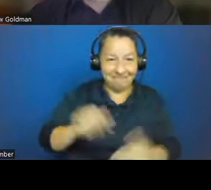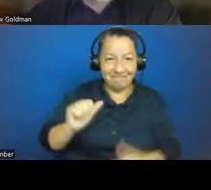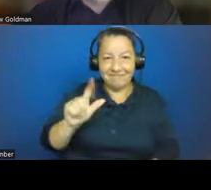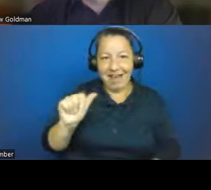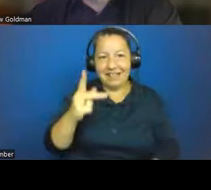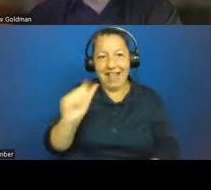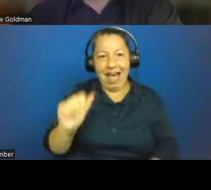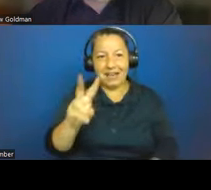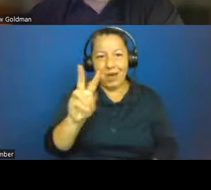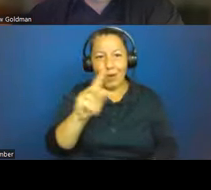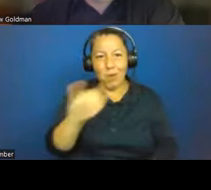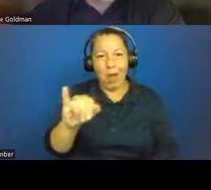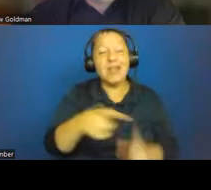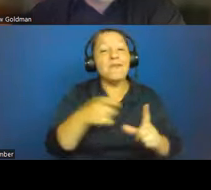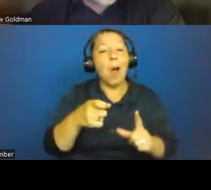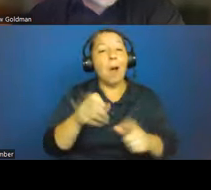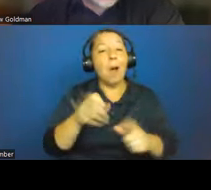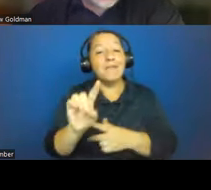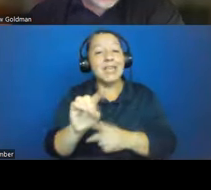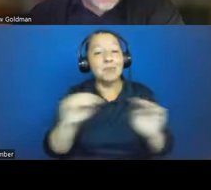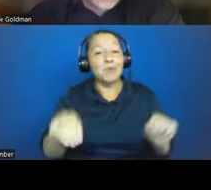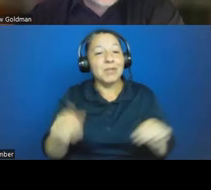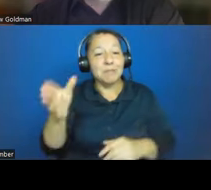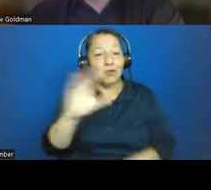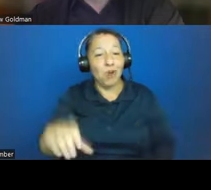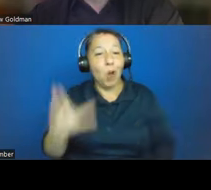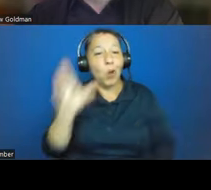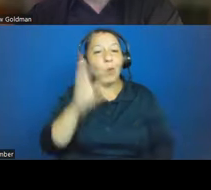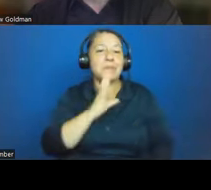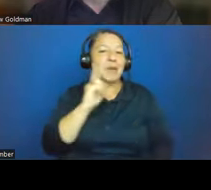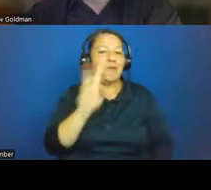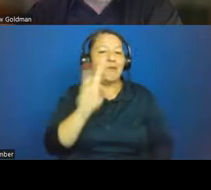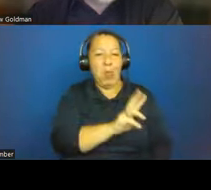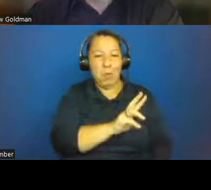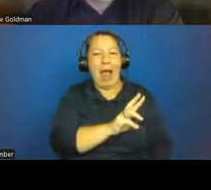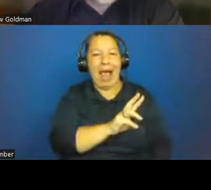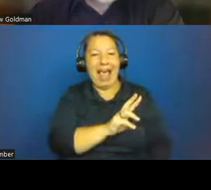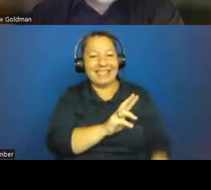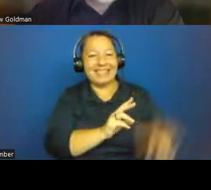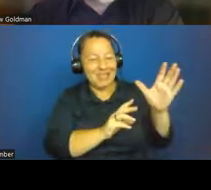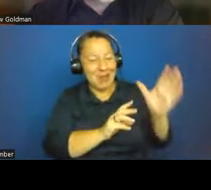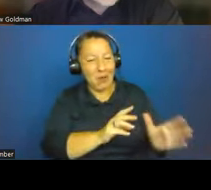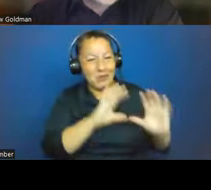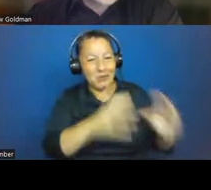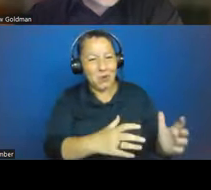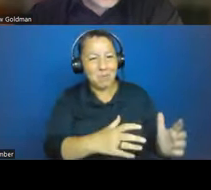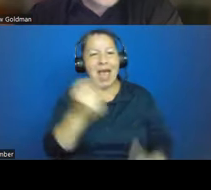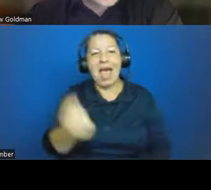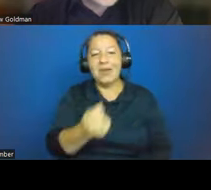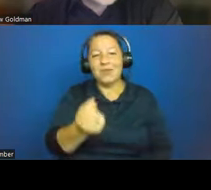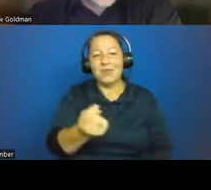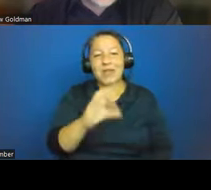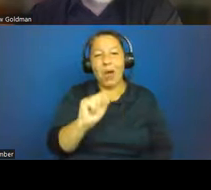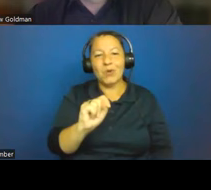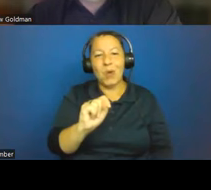Chicago will be speaking for the West Coast crowd. And Tuesday, October 18th at 7 p.m.